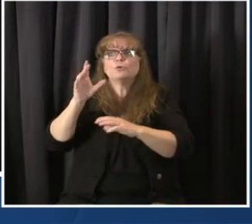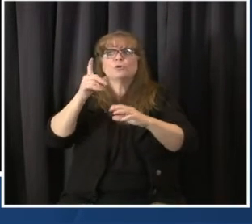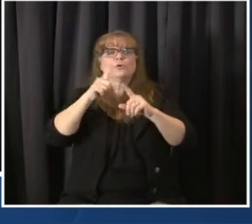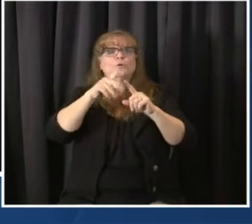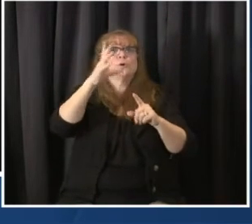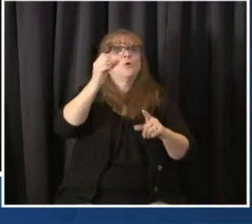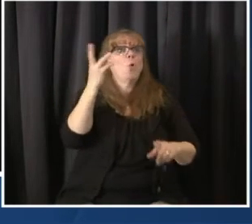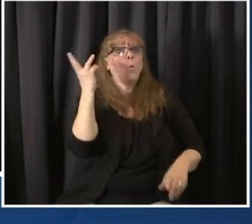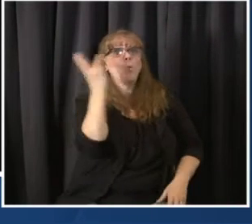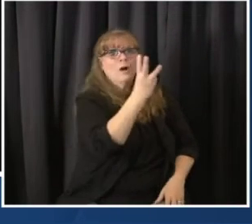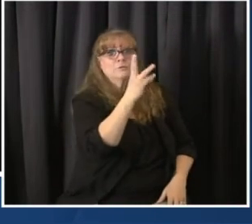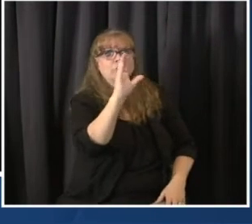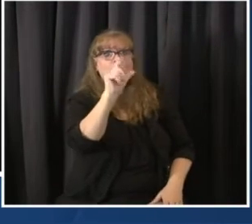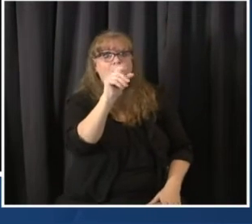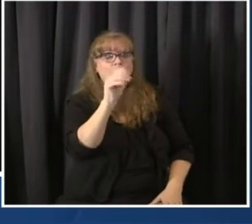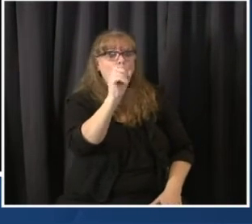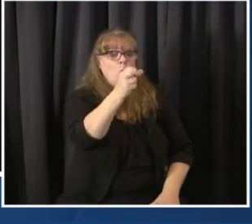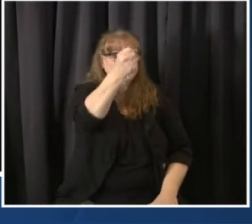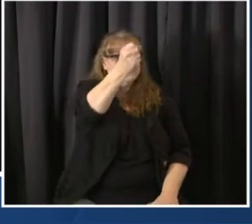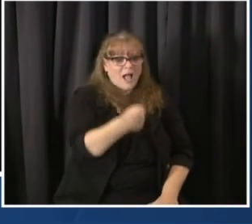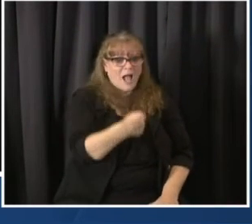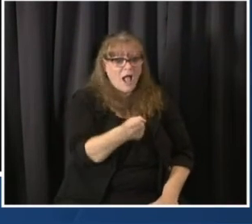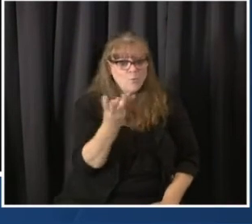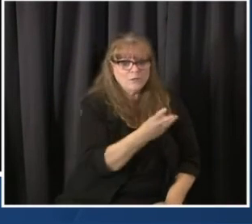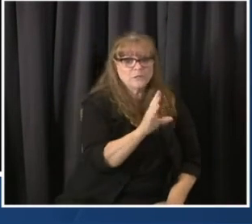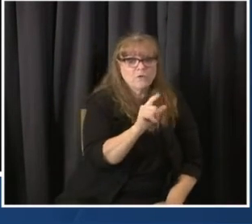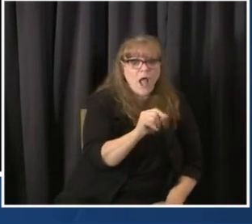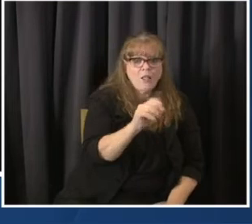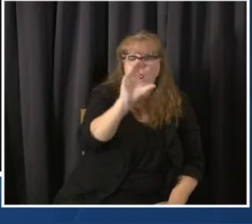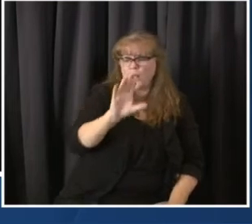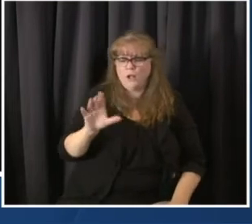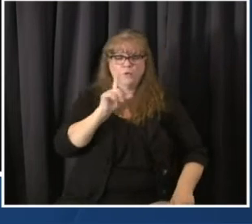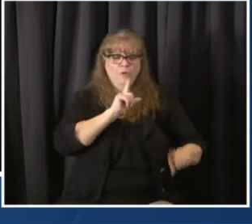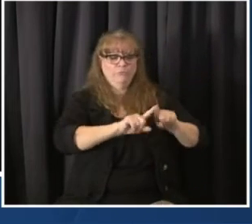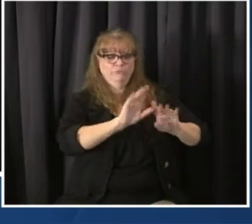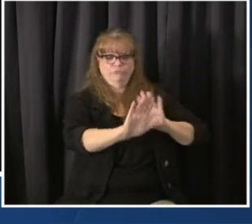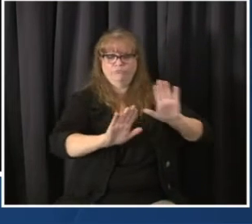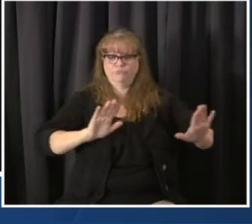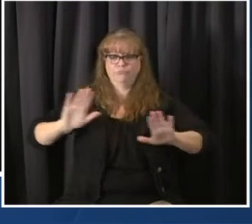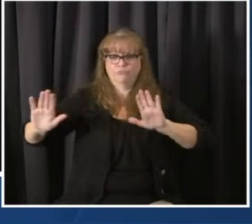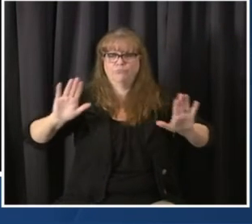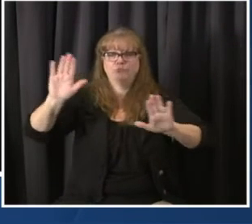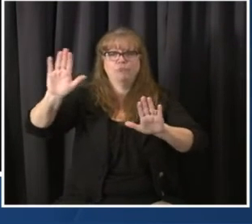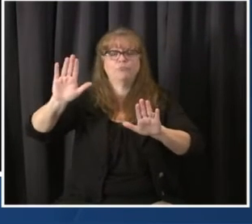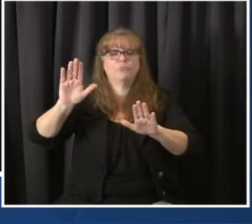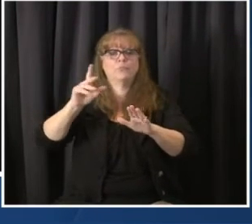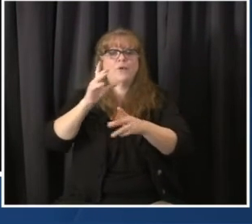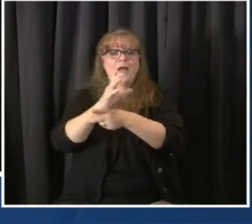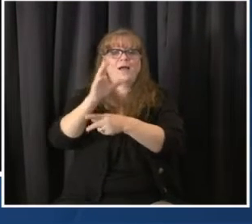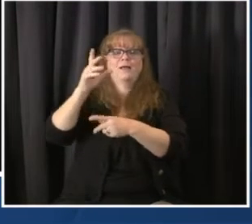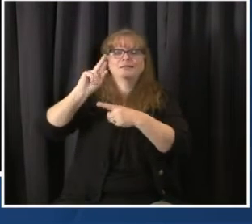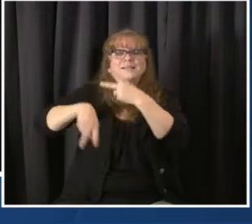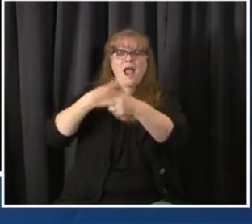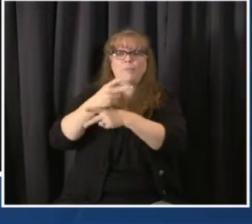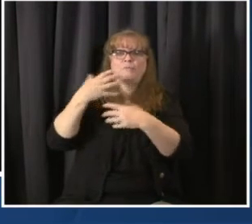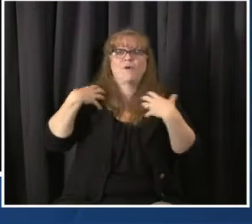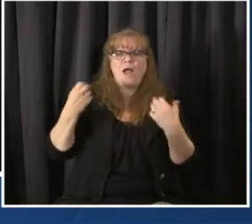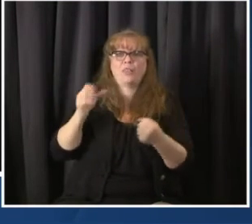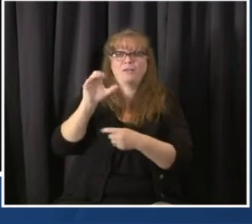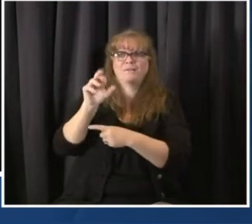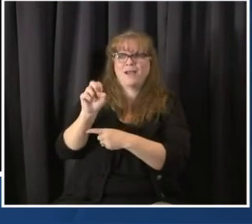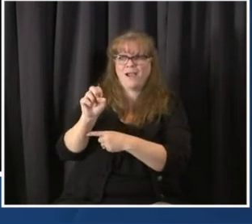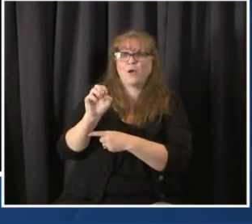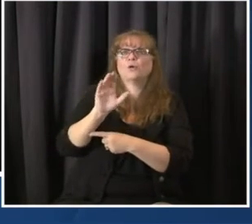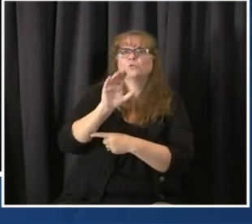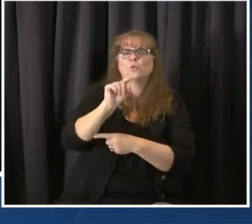areas, and people are part of the customer base of those hospitals. So we have worked very closely with the hospitals. I've talked to all the